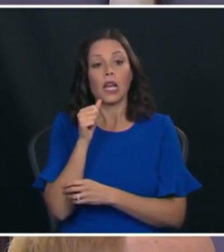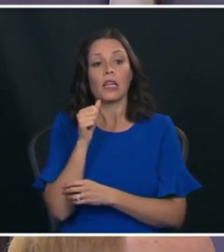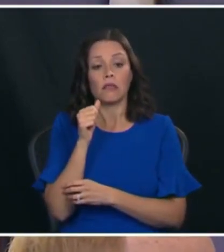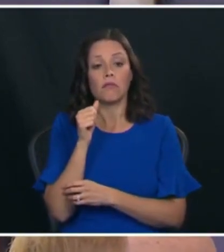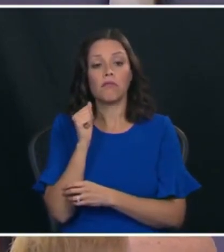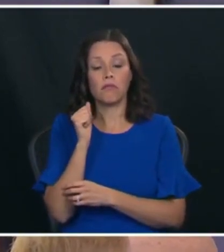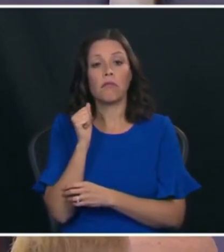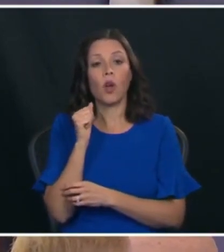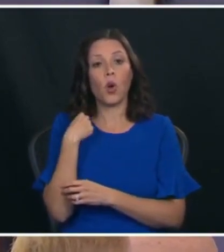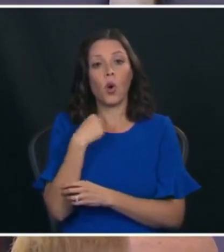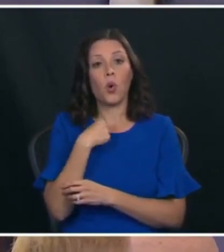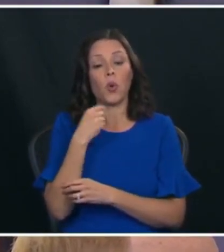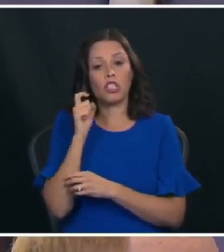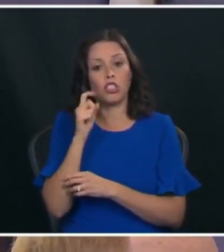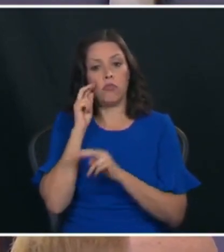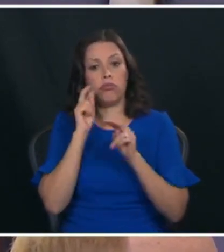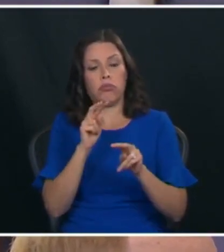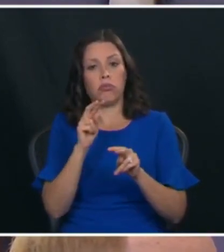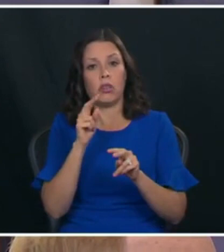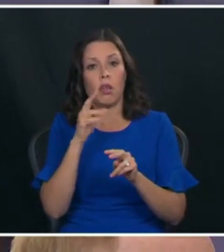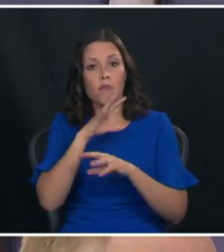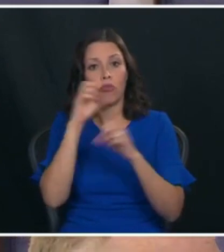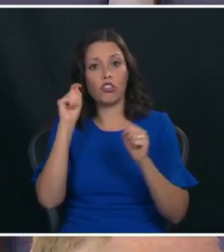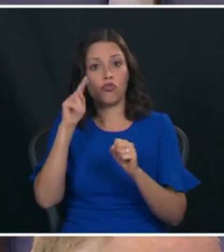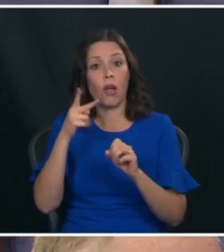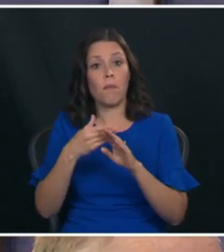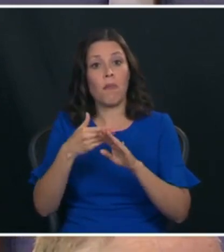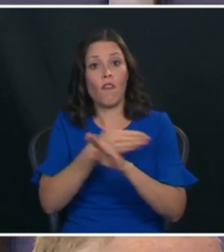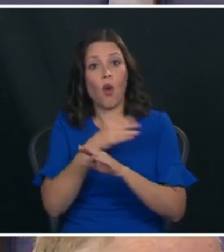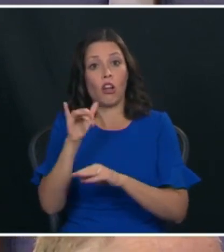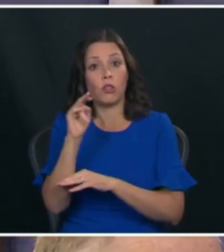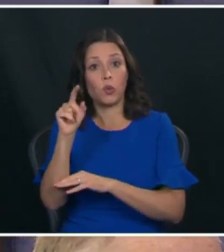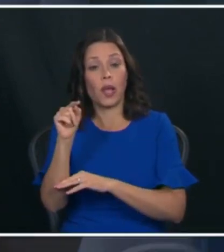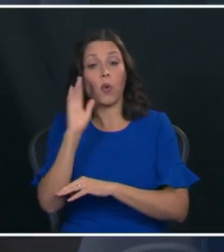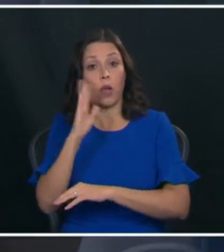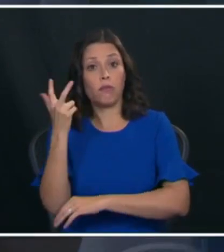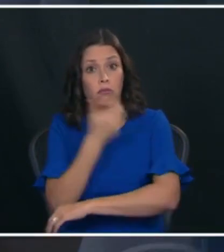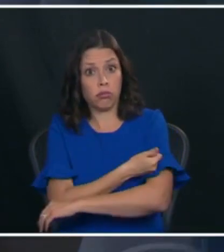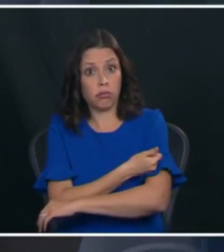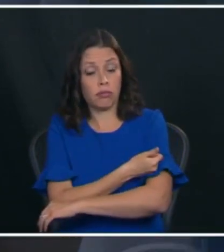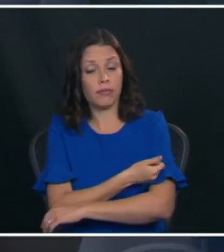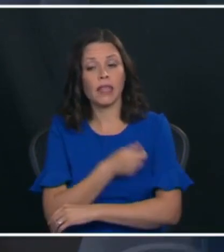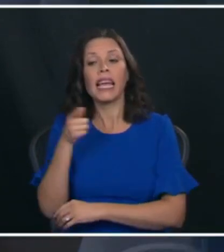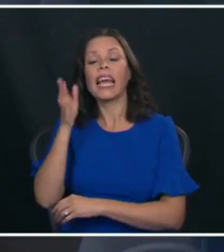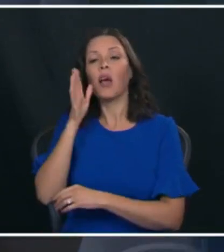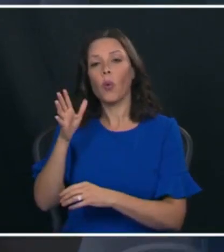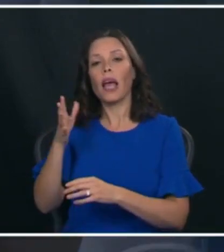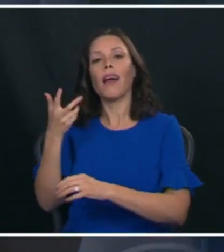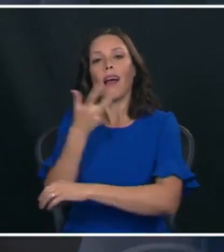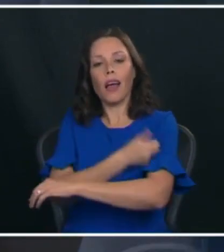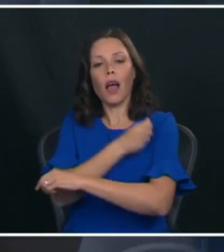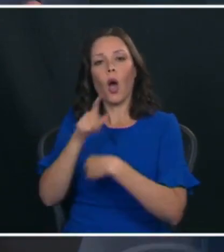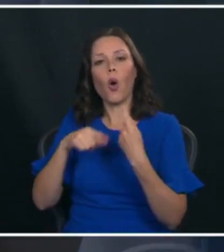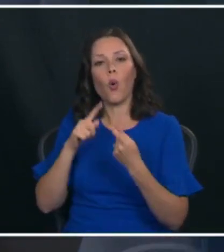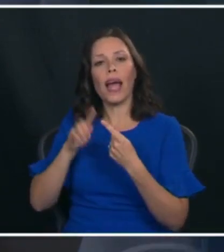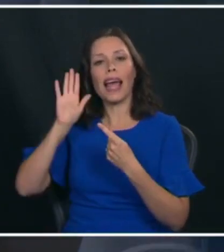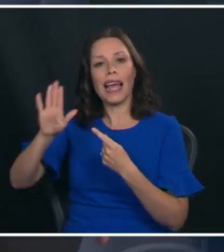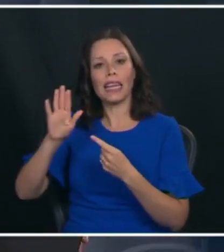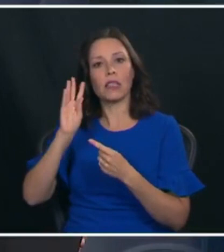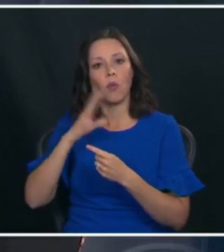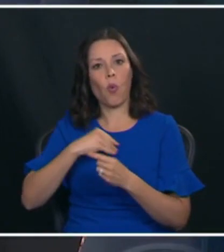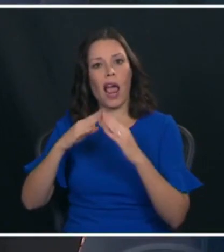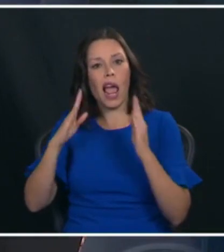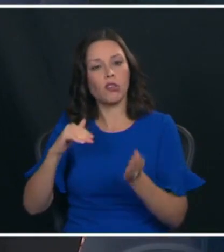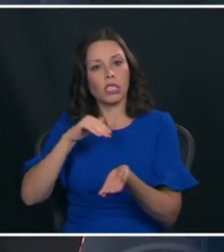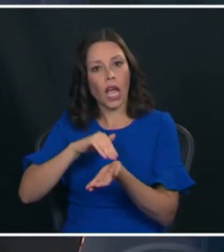trump take a coronavirus vaccine before january 20th and do so on camera he will take it um when his when health experts and his white